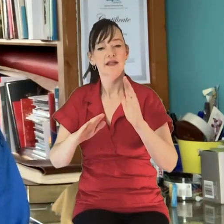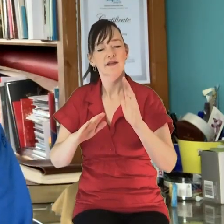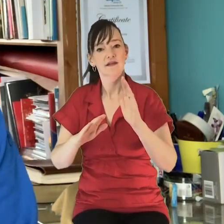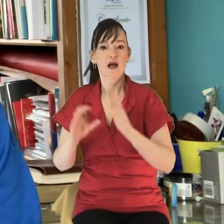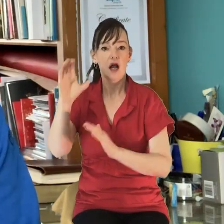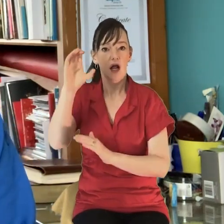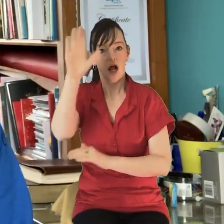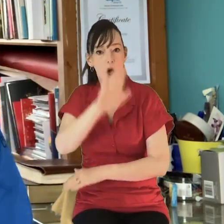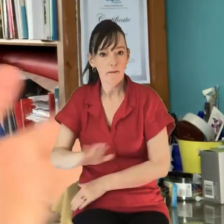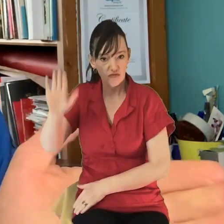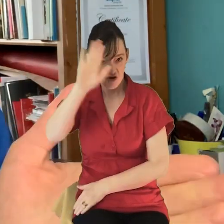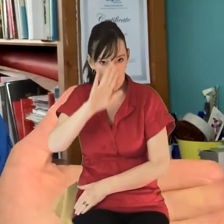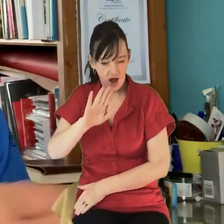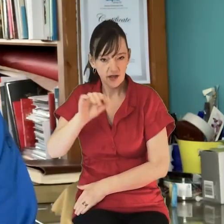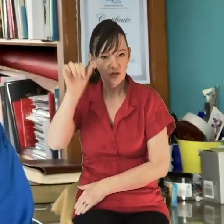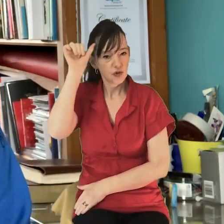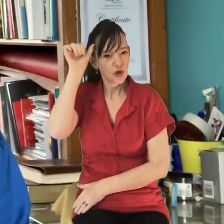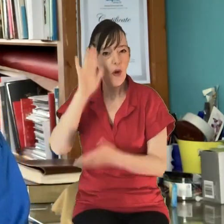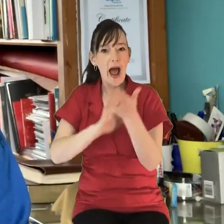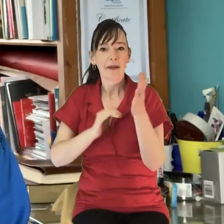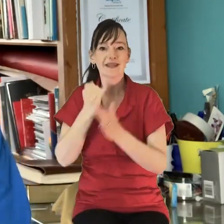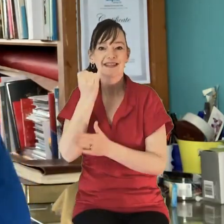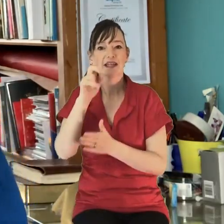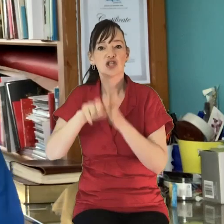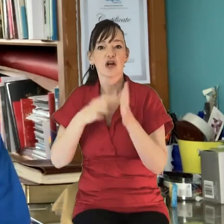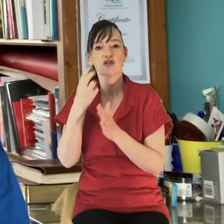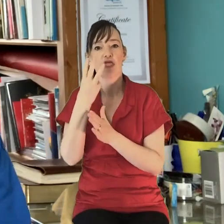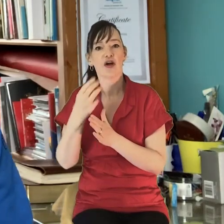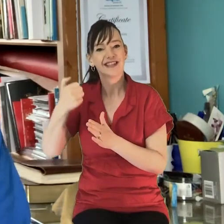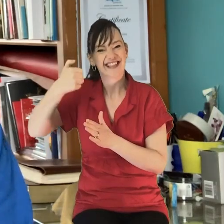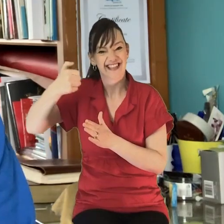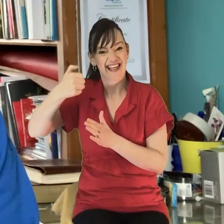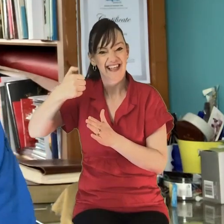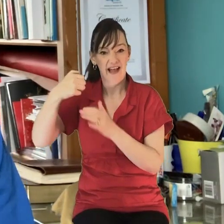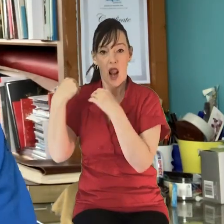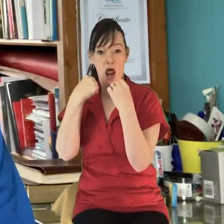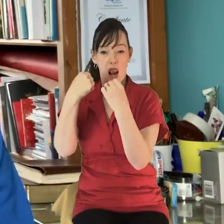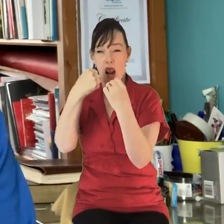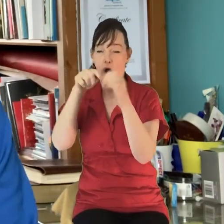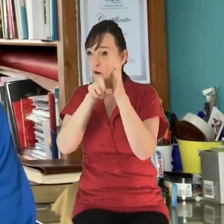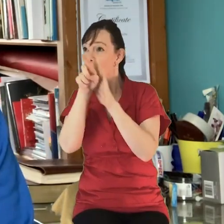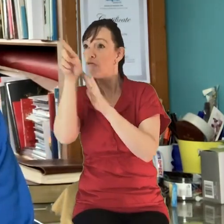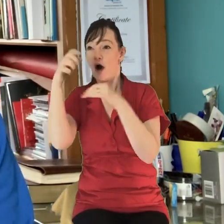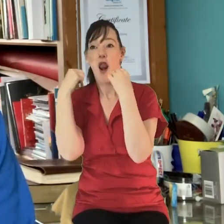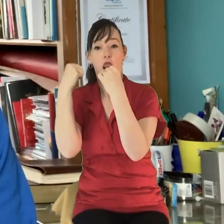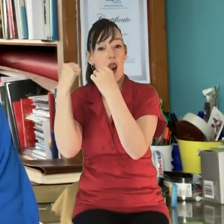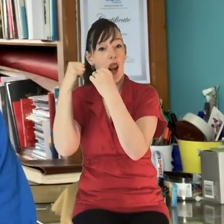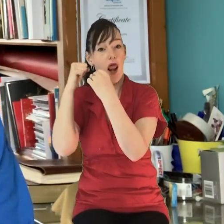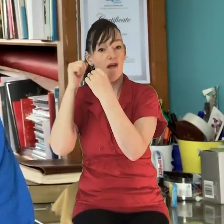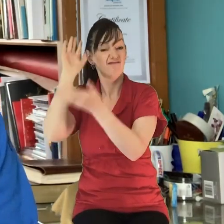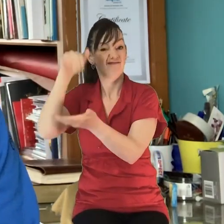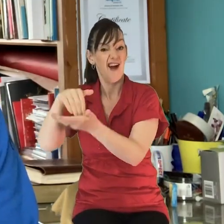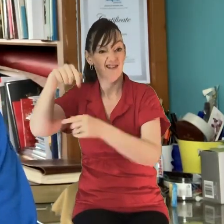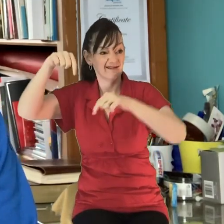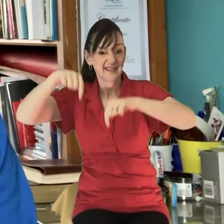Convention, if you exit the M6 at Junction 36 and just keep on driving, you will come to Barrow. And we moved here about five